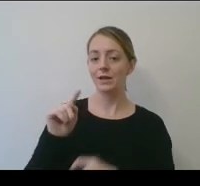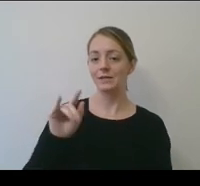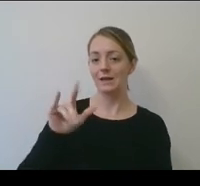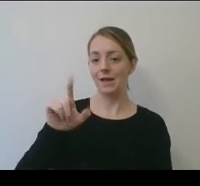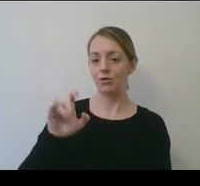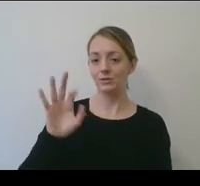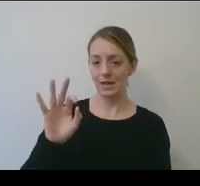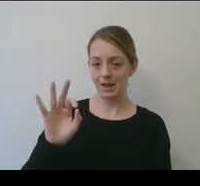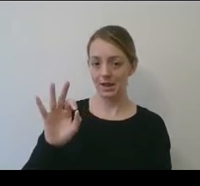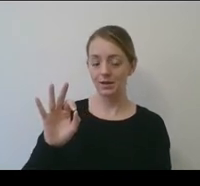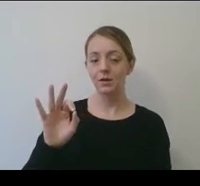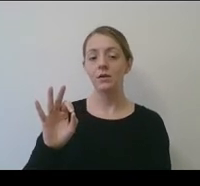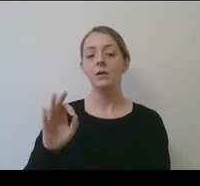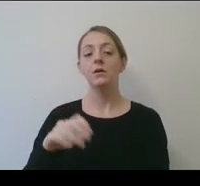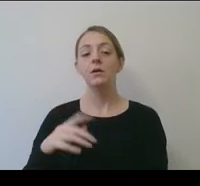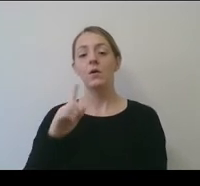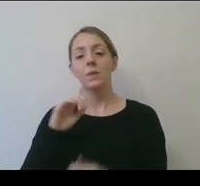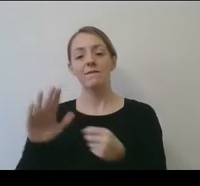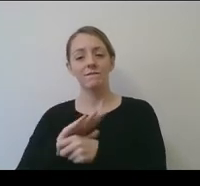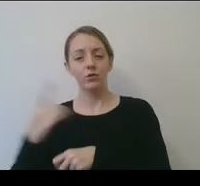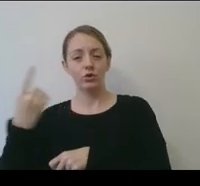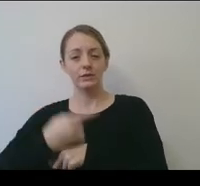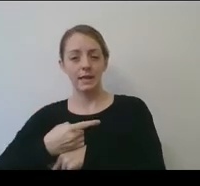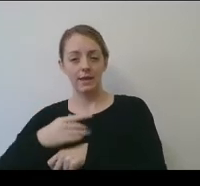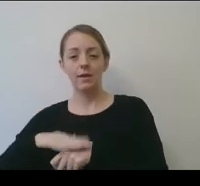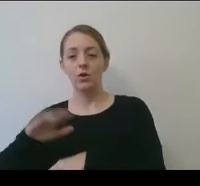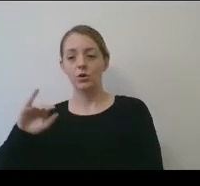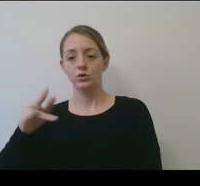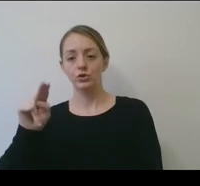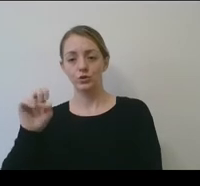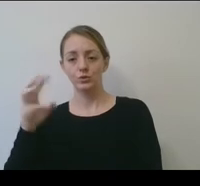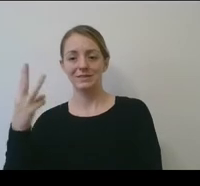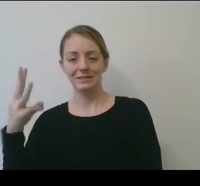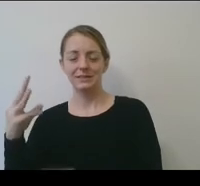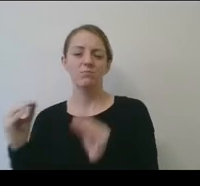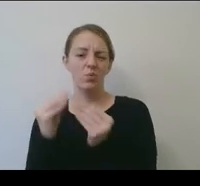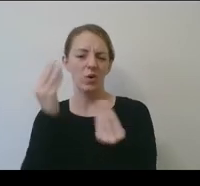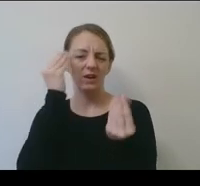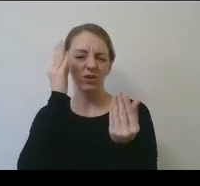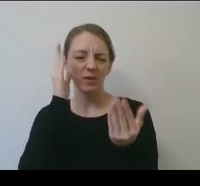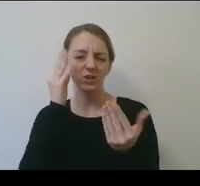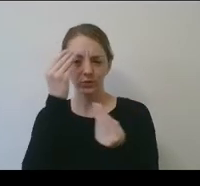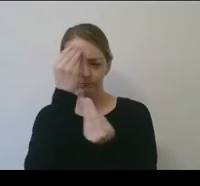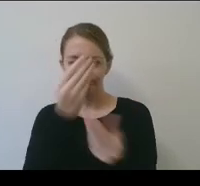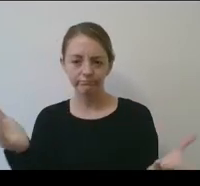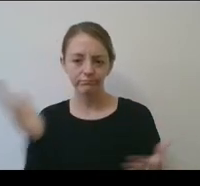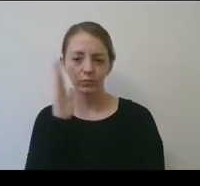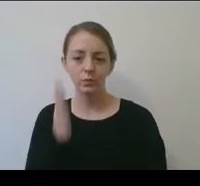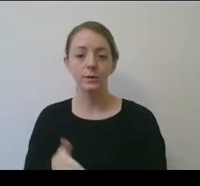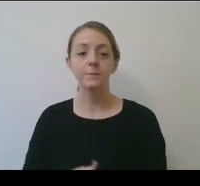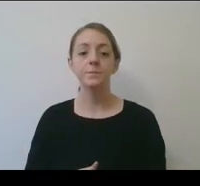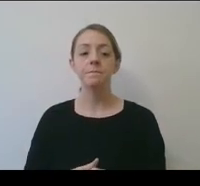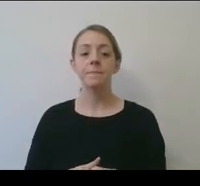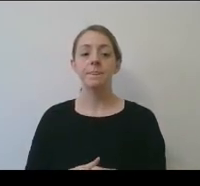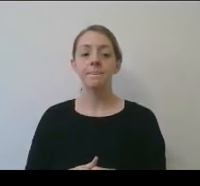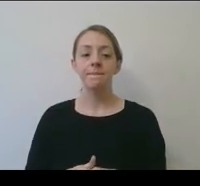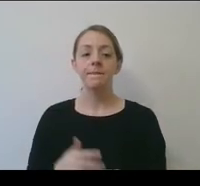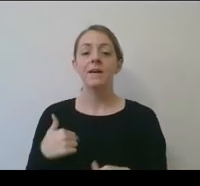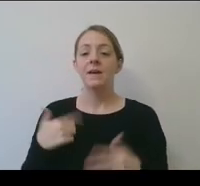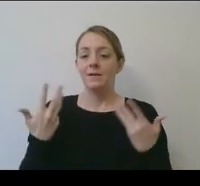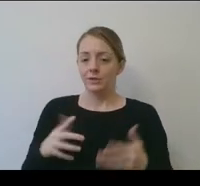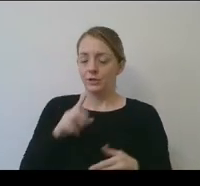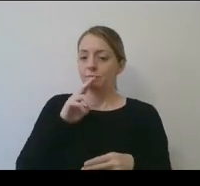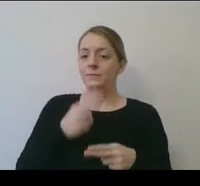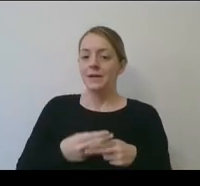with a full day of programming on June 16th. More information to come. I've already noted the actual date in my opening remarks,